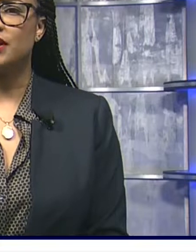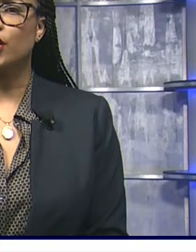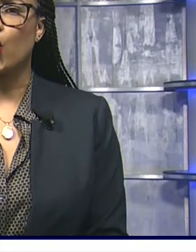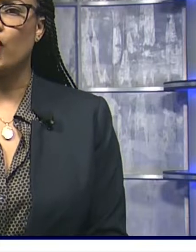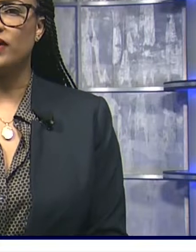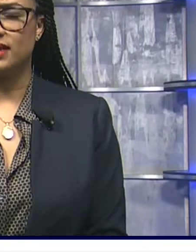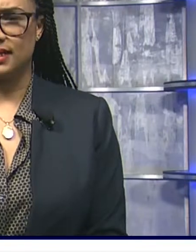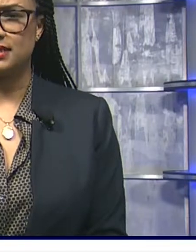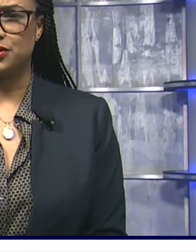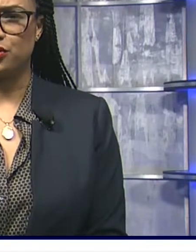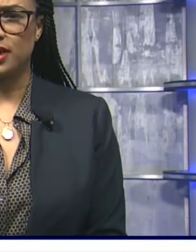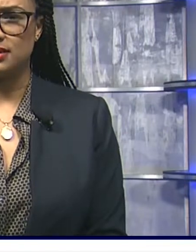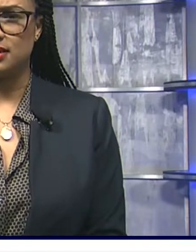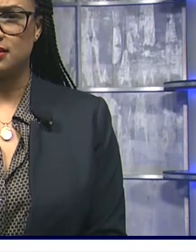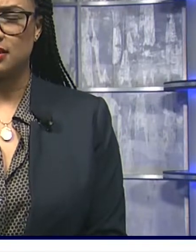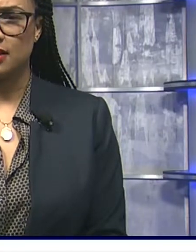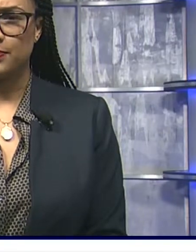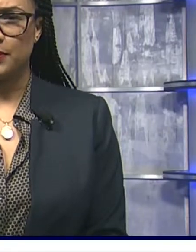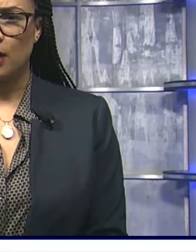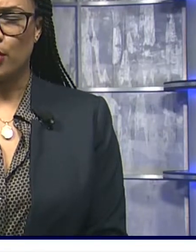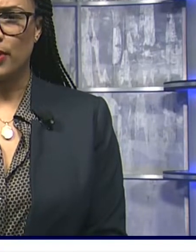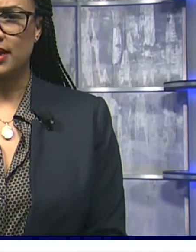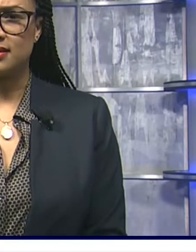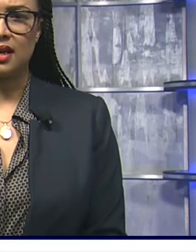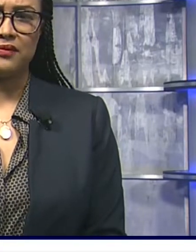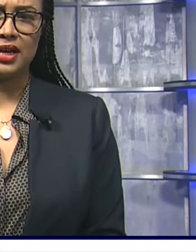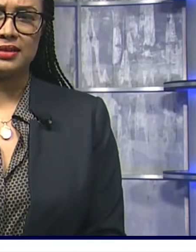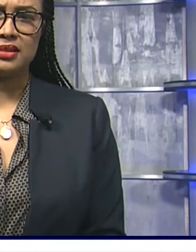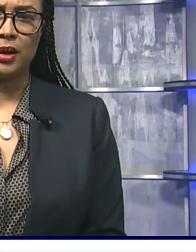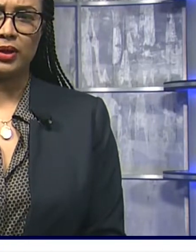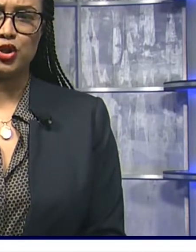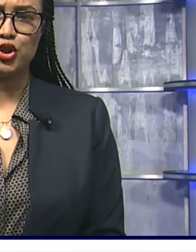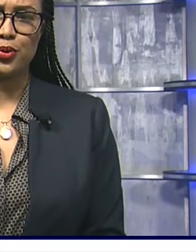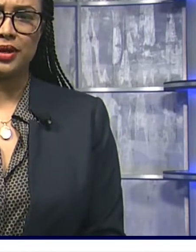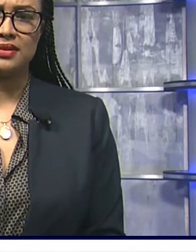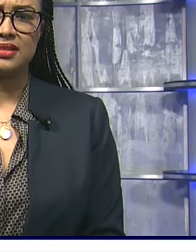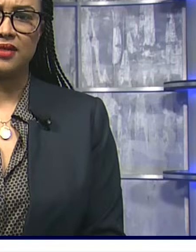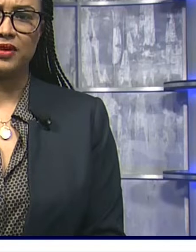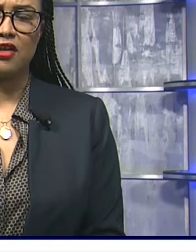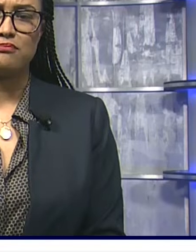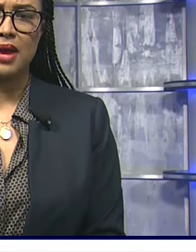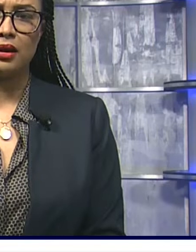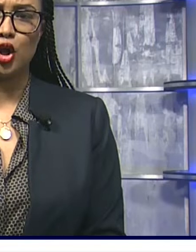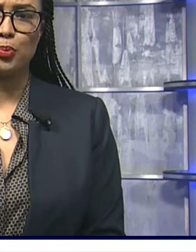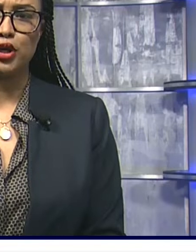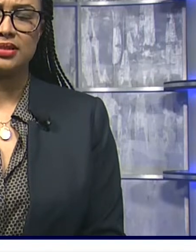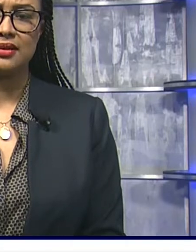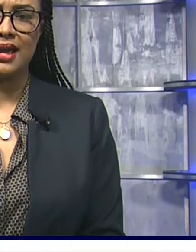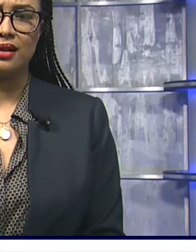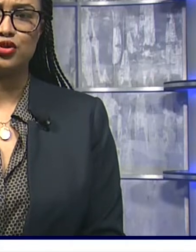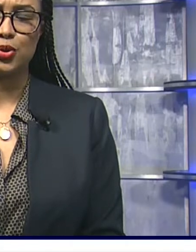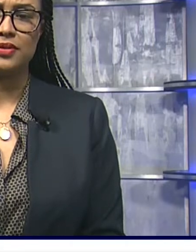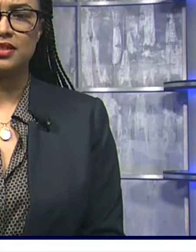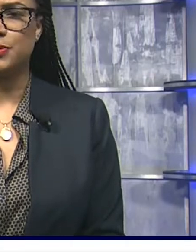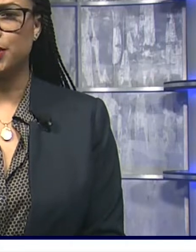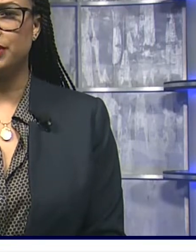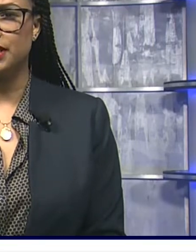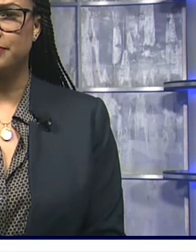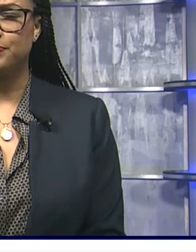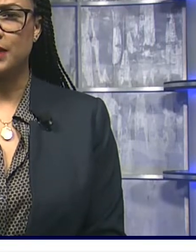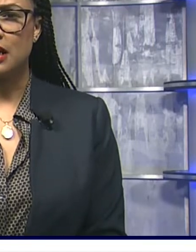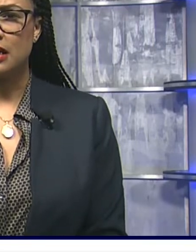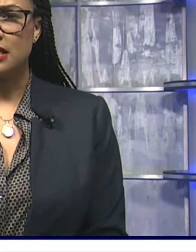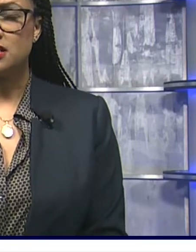amid the COVID-19 crisis. Barbadians advised about ensuring the safety of medical personnel during this